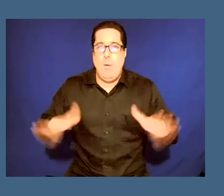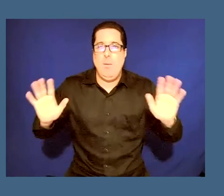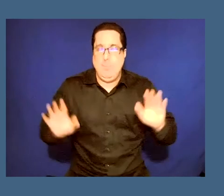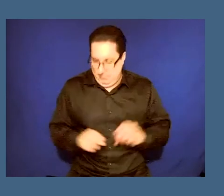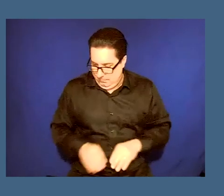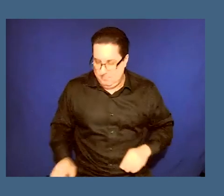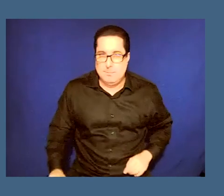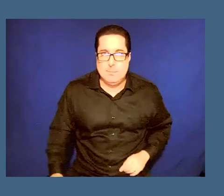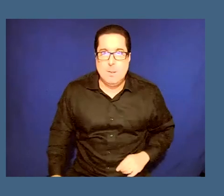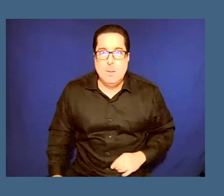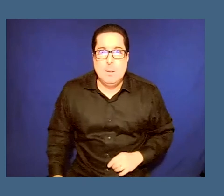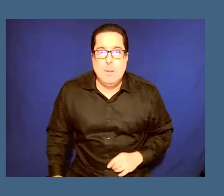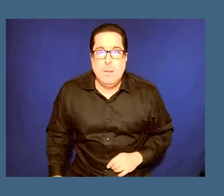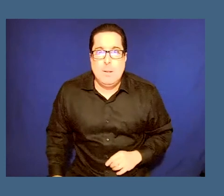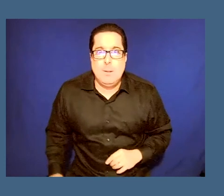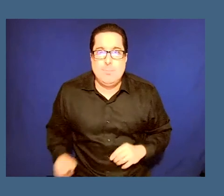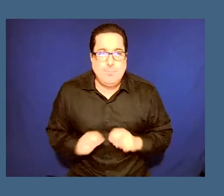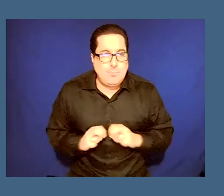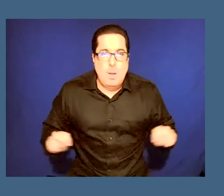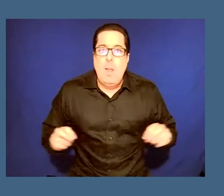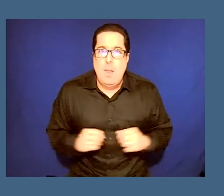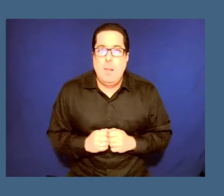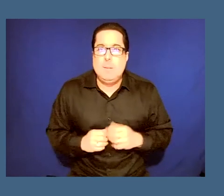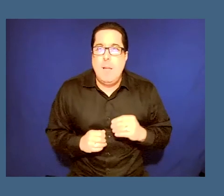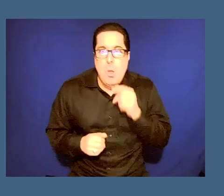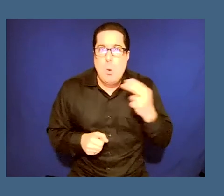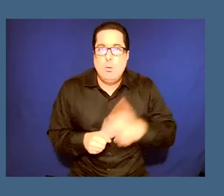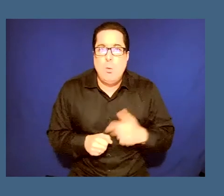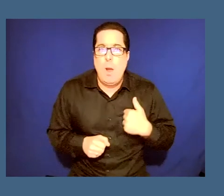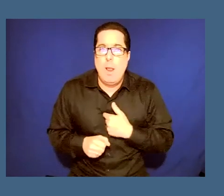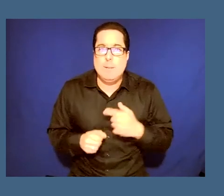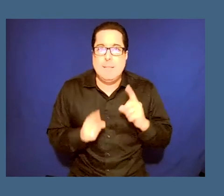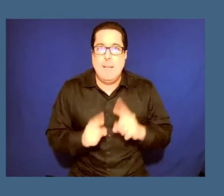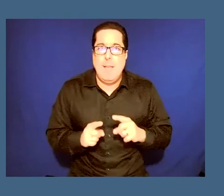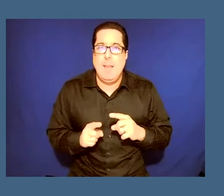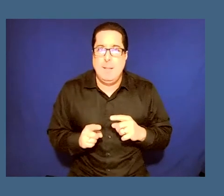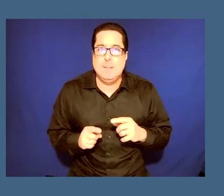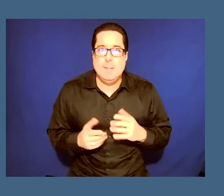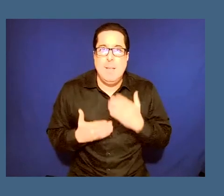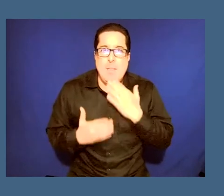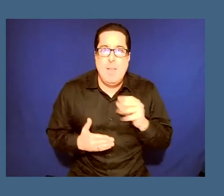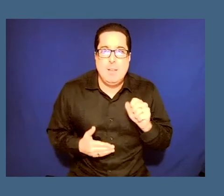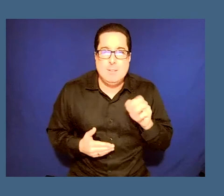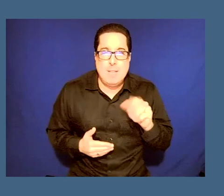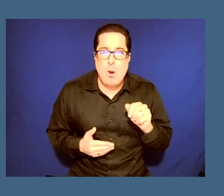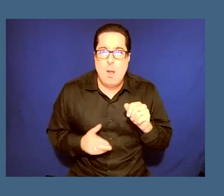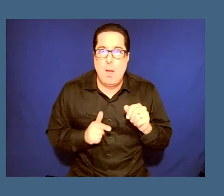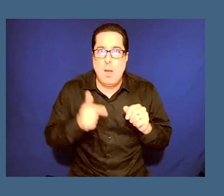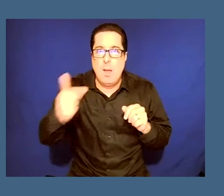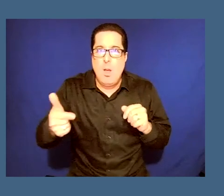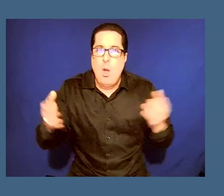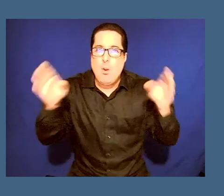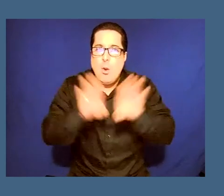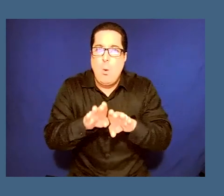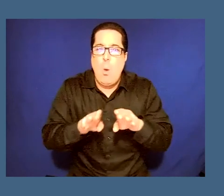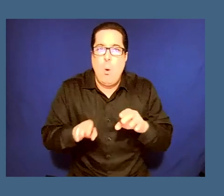as well as to those who joined us as attendees sarah i'll turn it over to you to close us